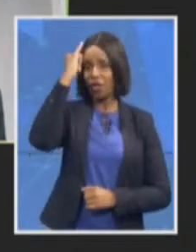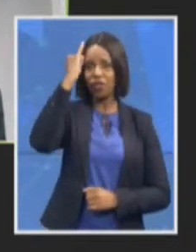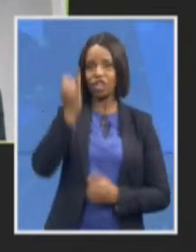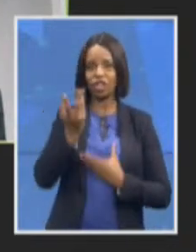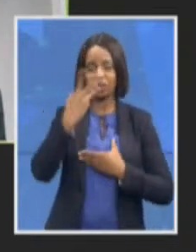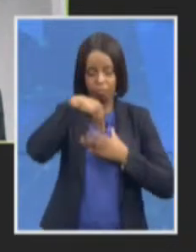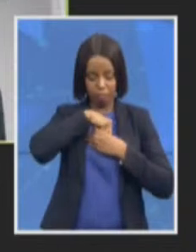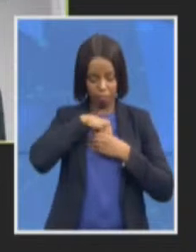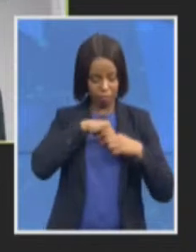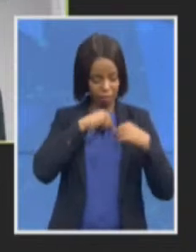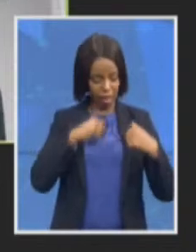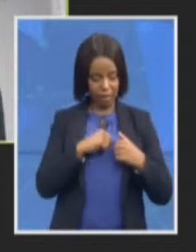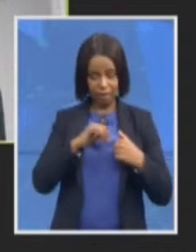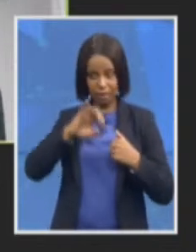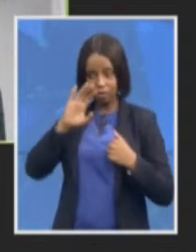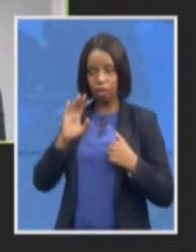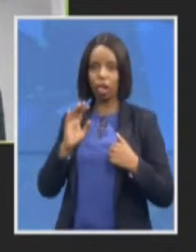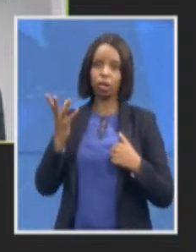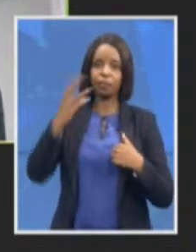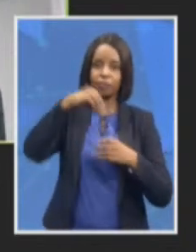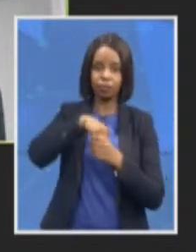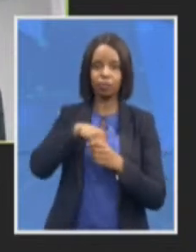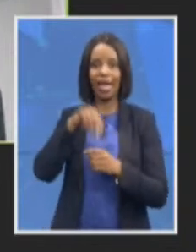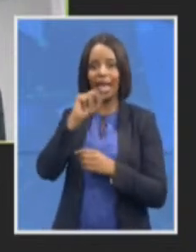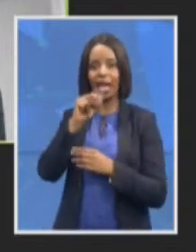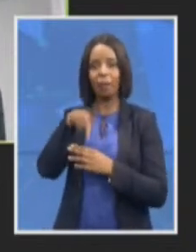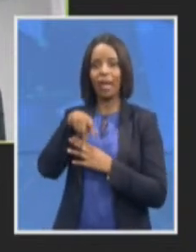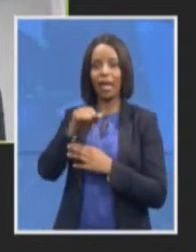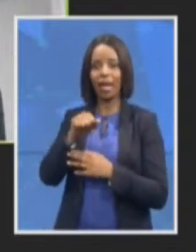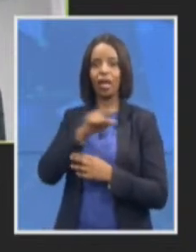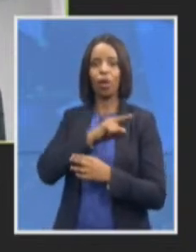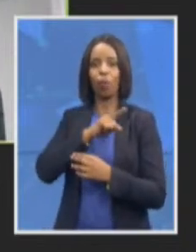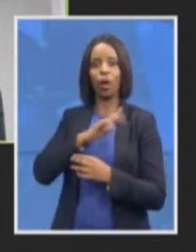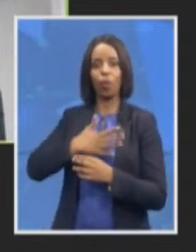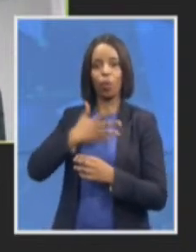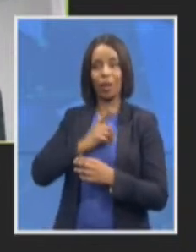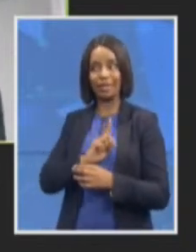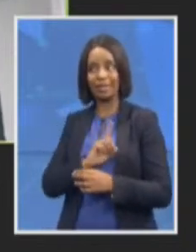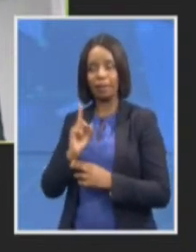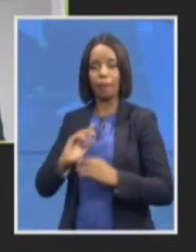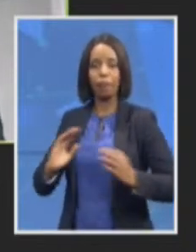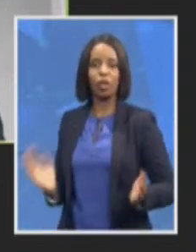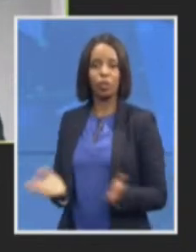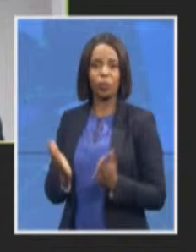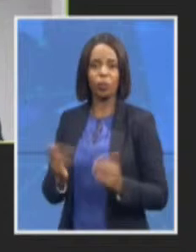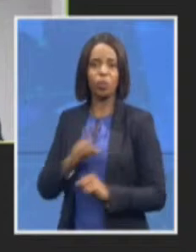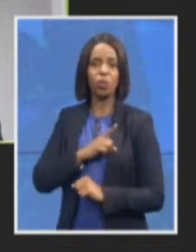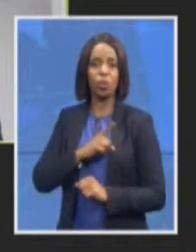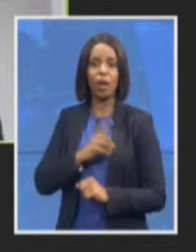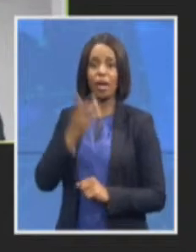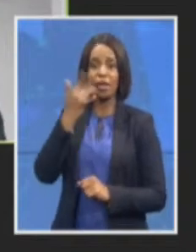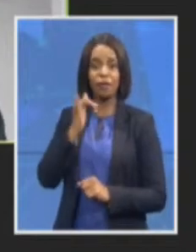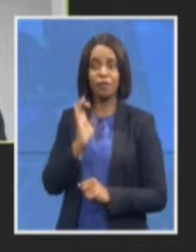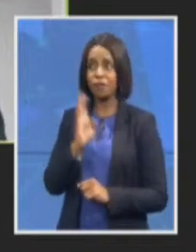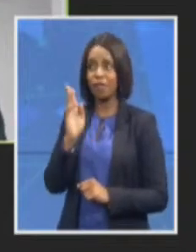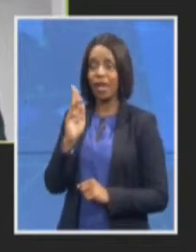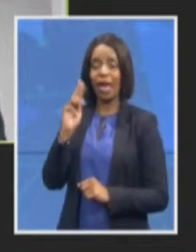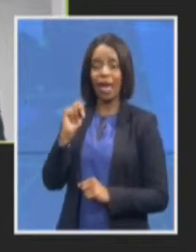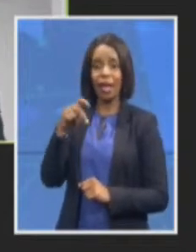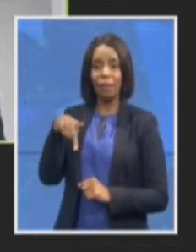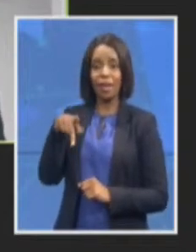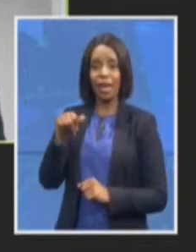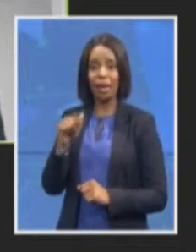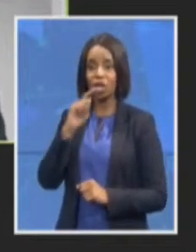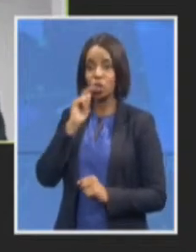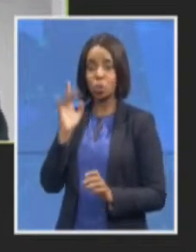we are never going to be able to deal with the intractable problems that have been that have actually in